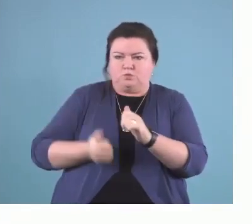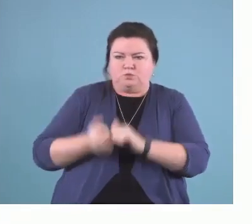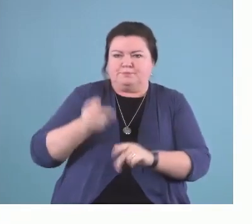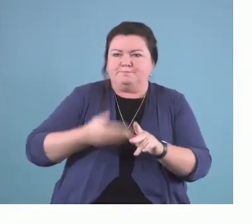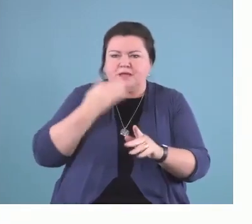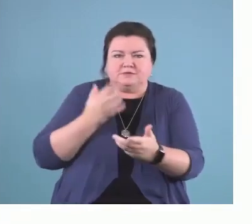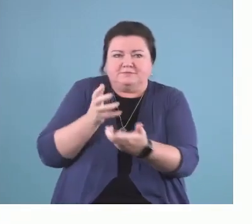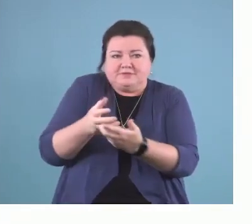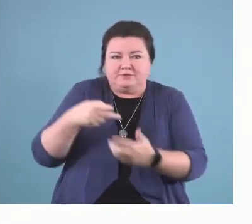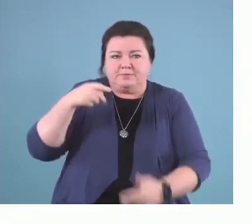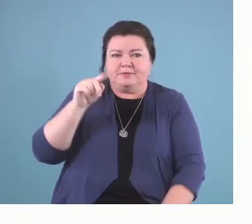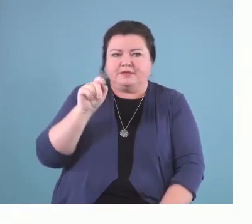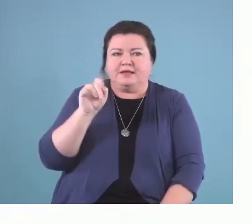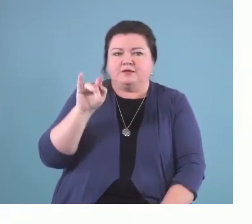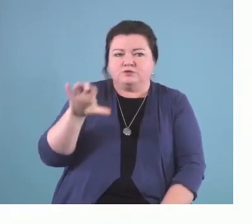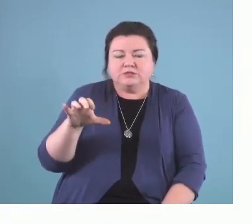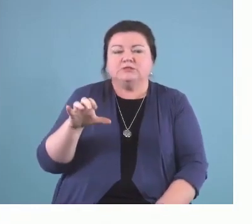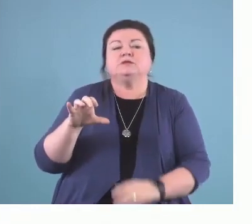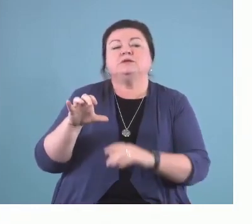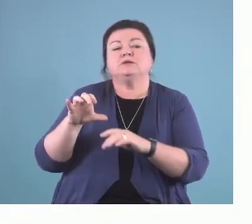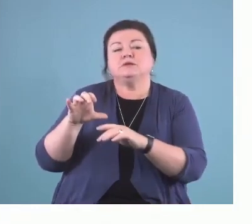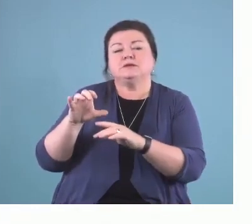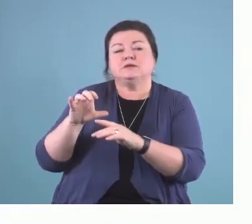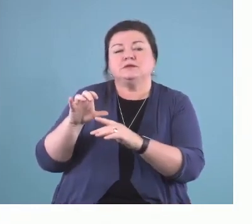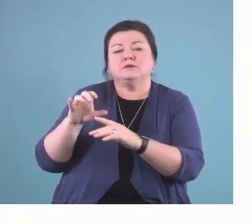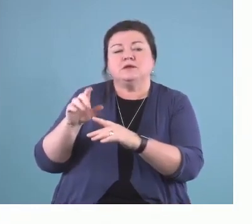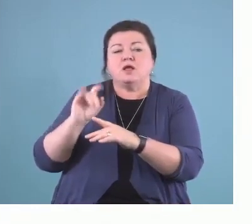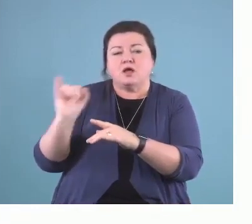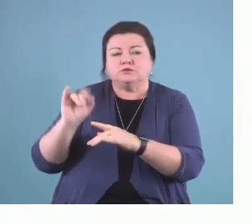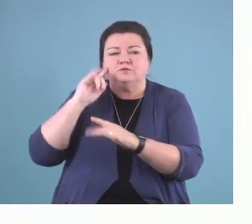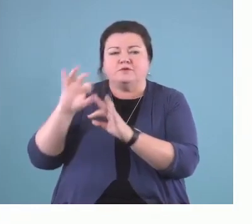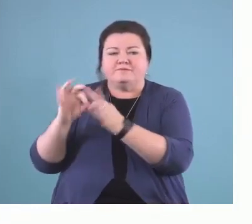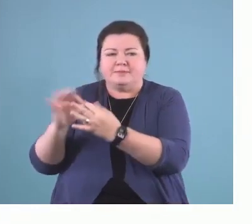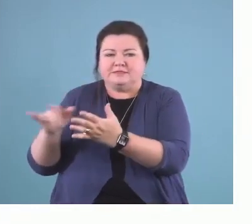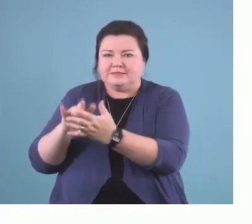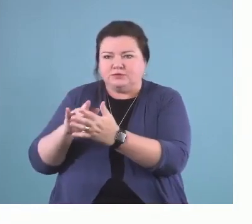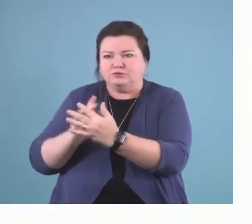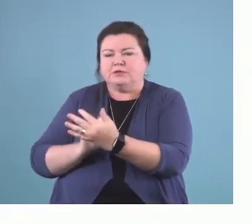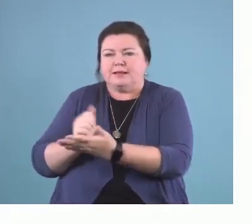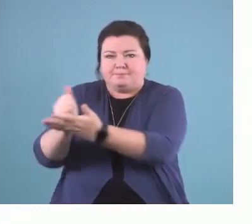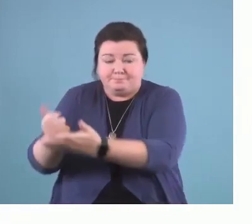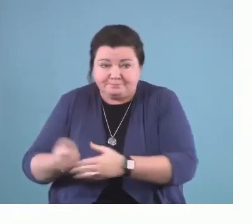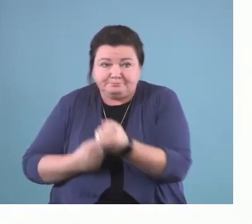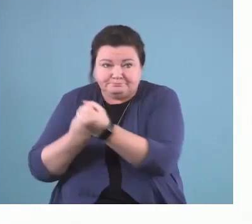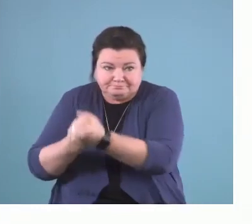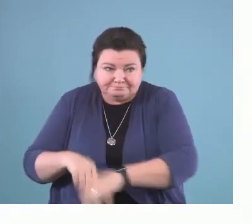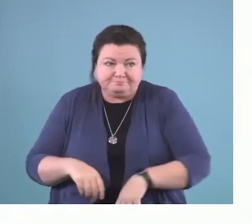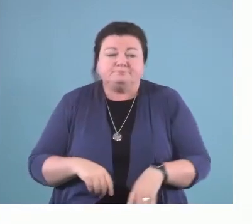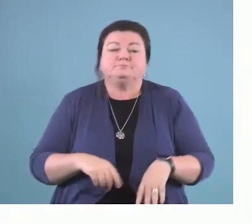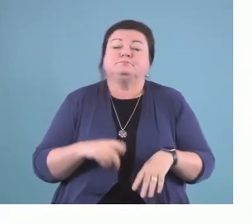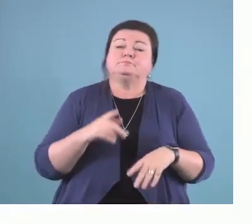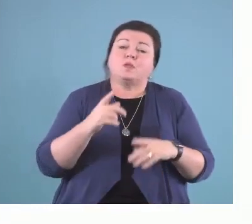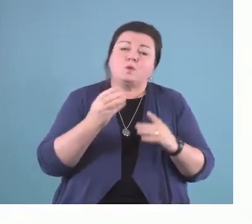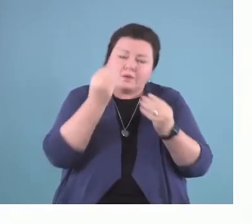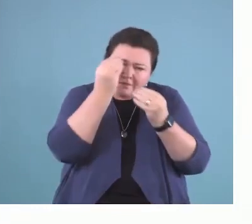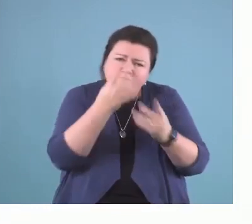and also in family-centered early intervention. And I also want to educate attendees here